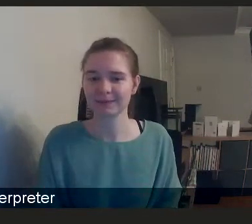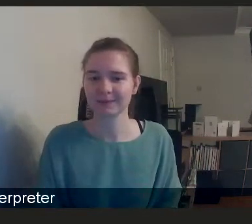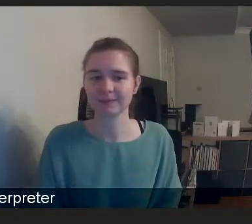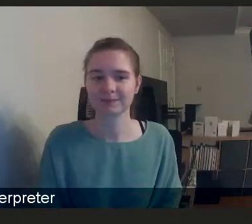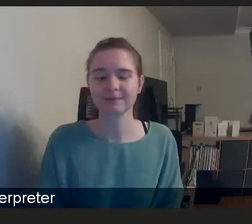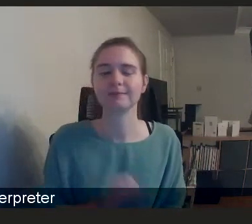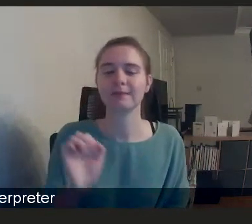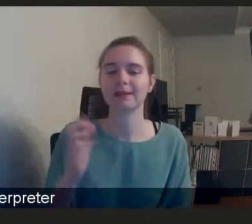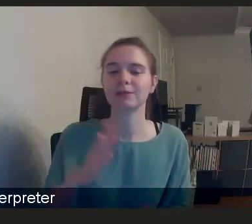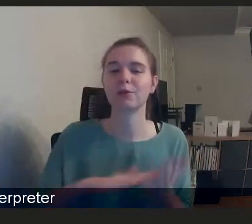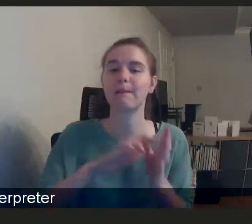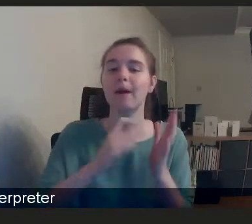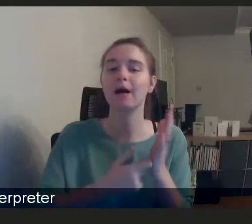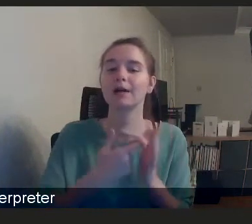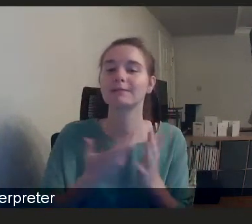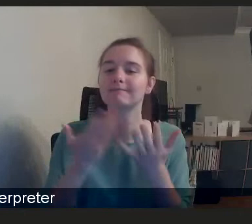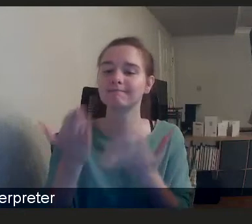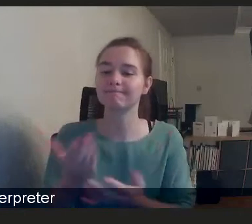Mark.